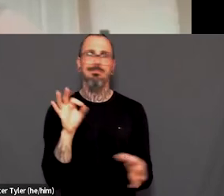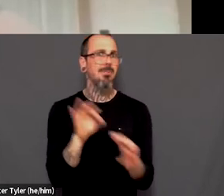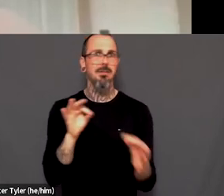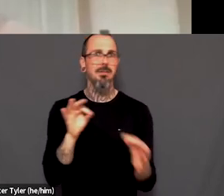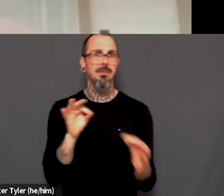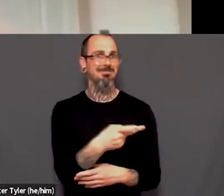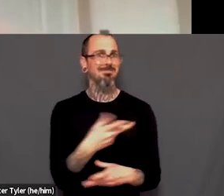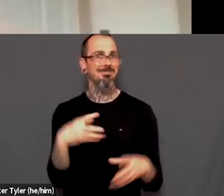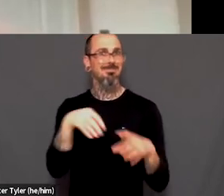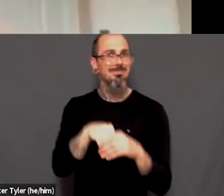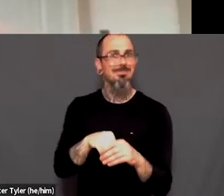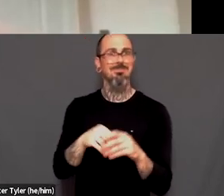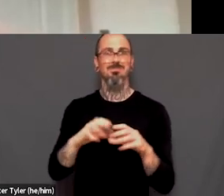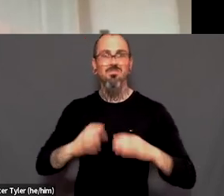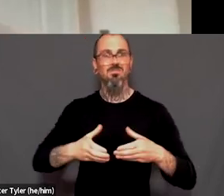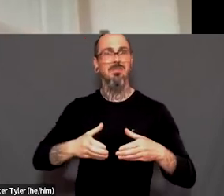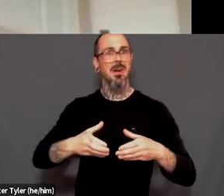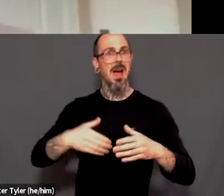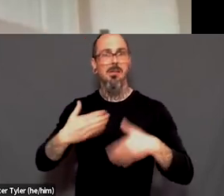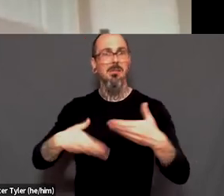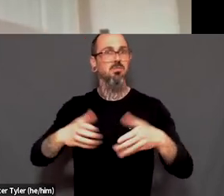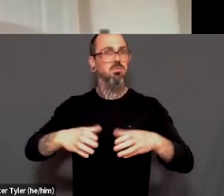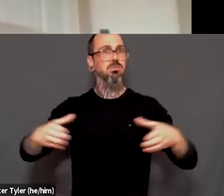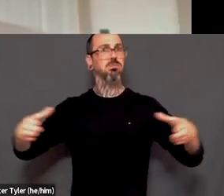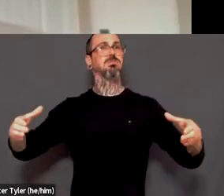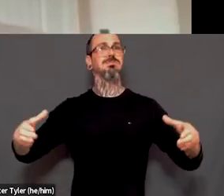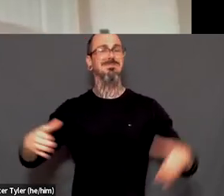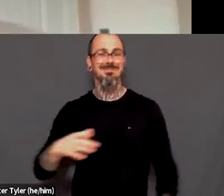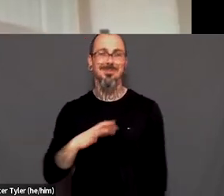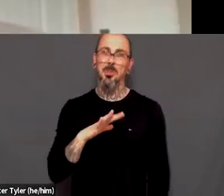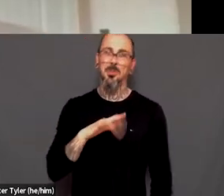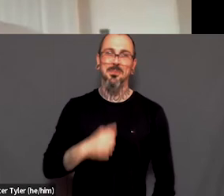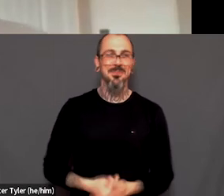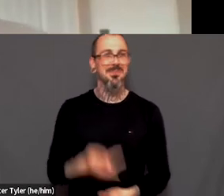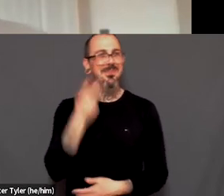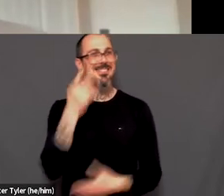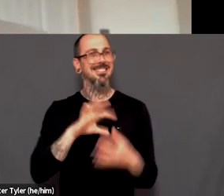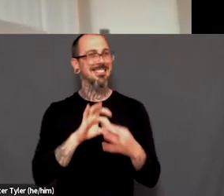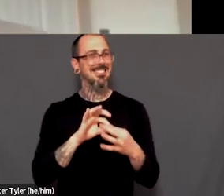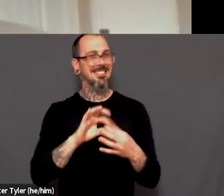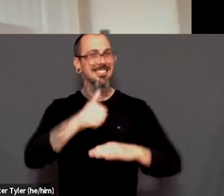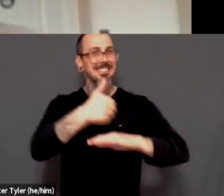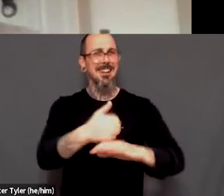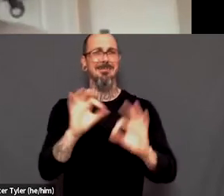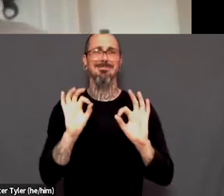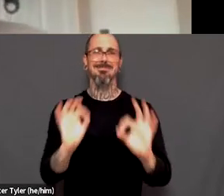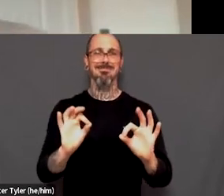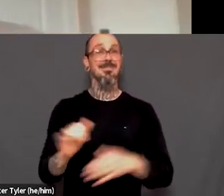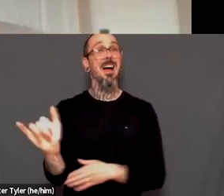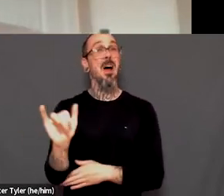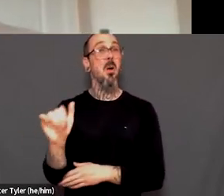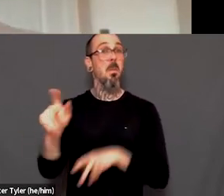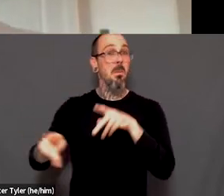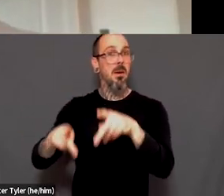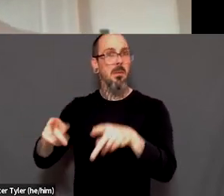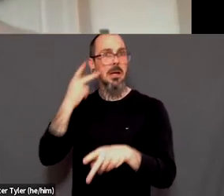creating these connections, uh, is so amazing. And I love seeing people, uh, be like resilient in their own